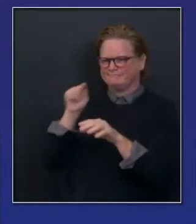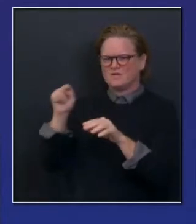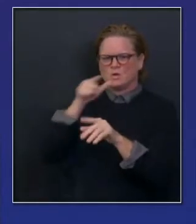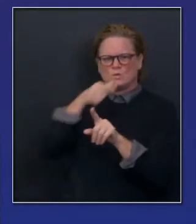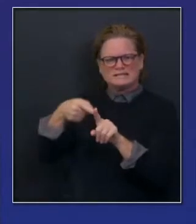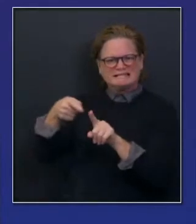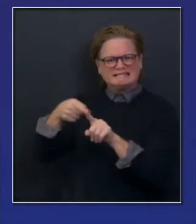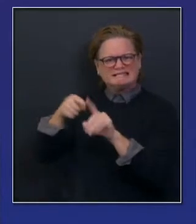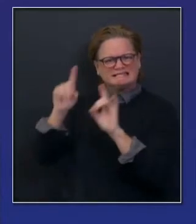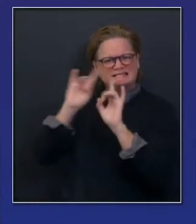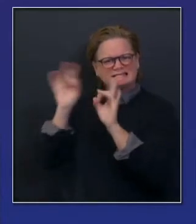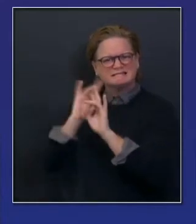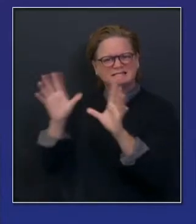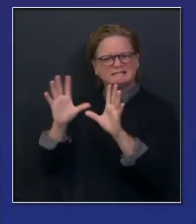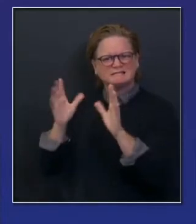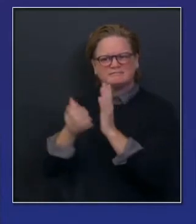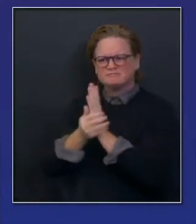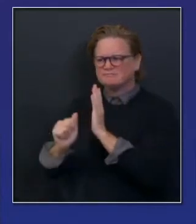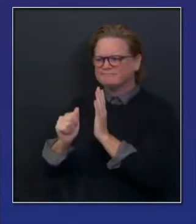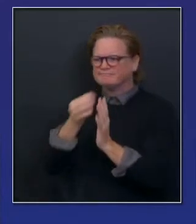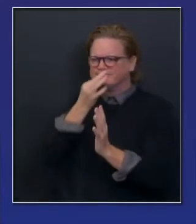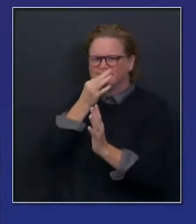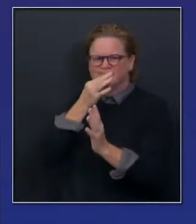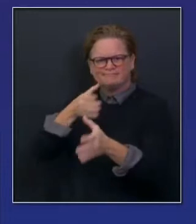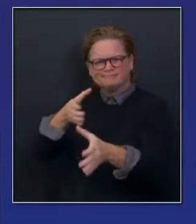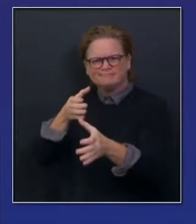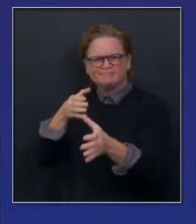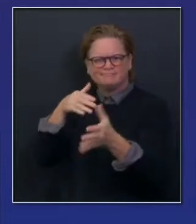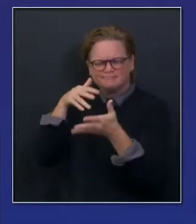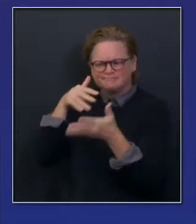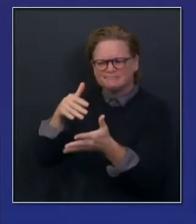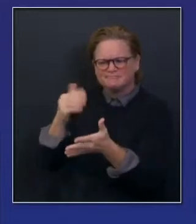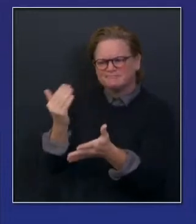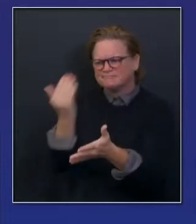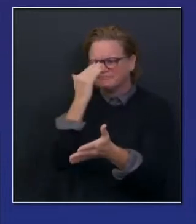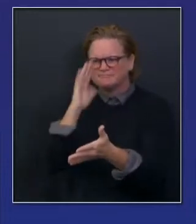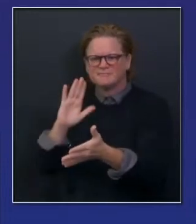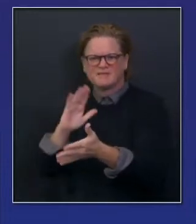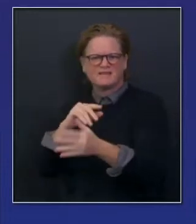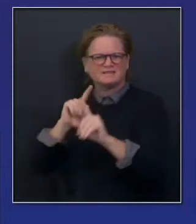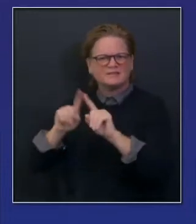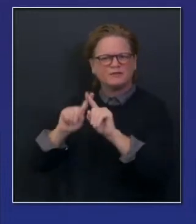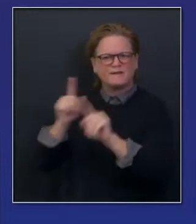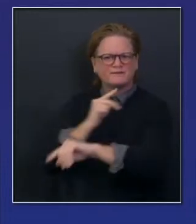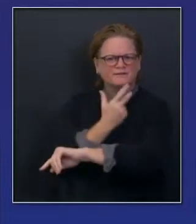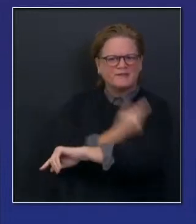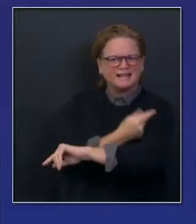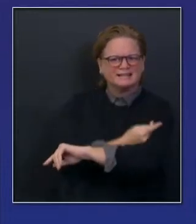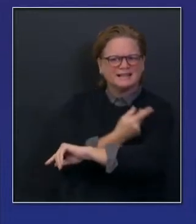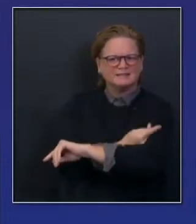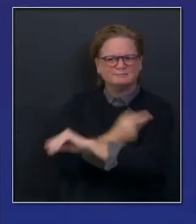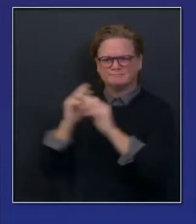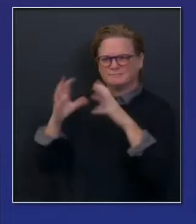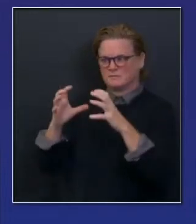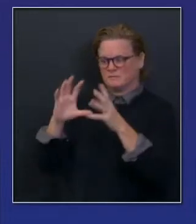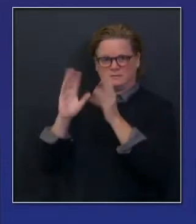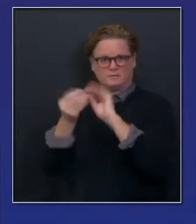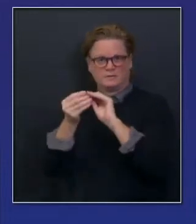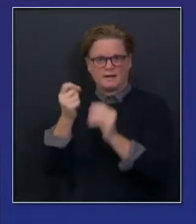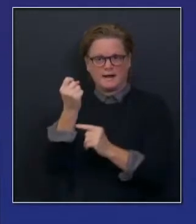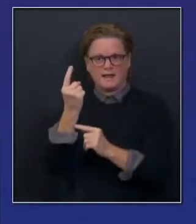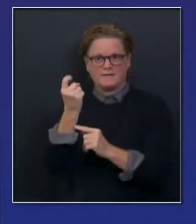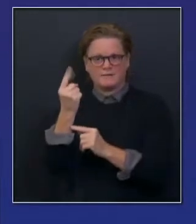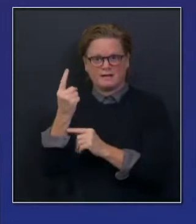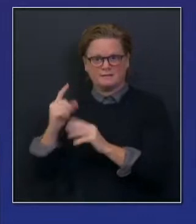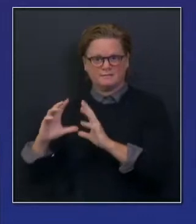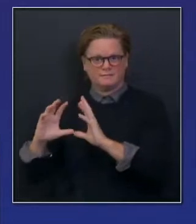physicians, with particular focus on vaccinations. 11 member committee, we were